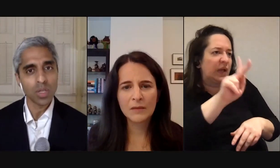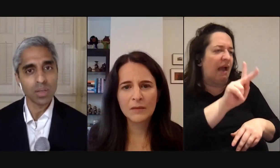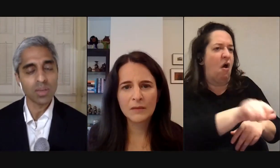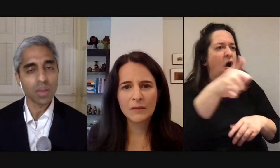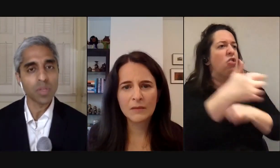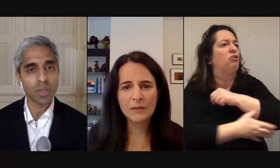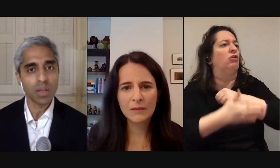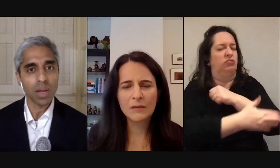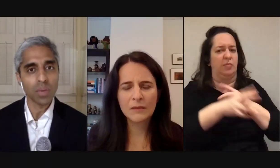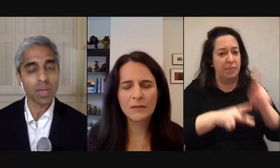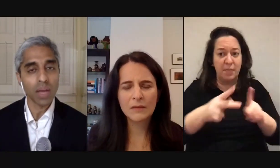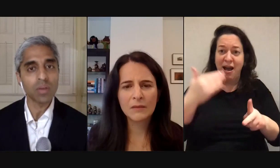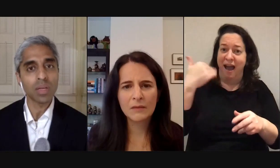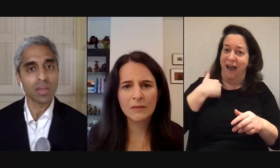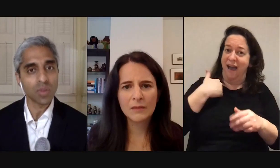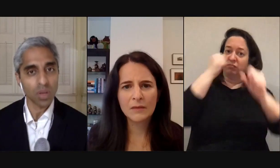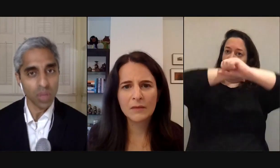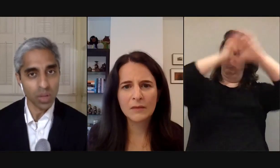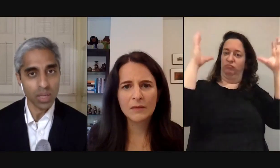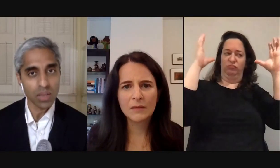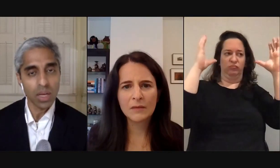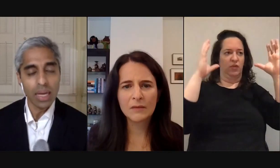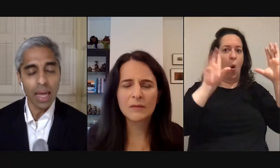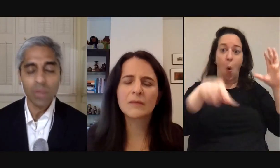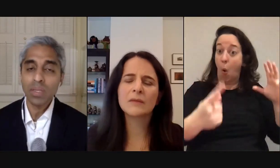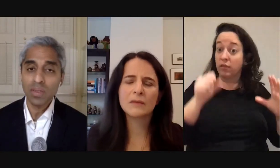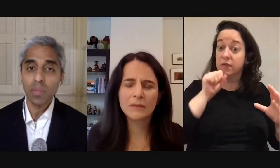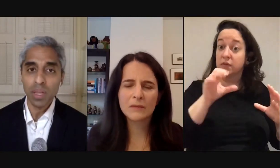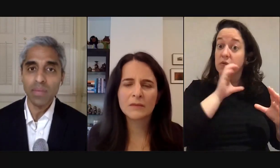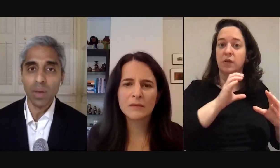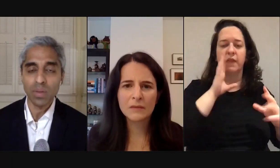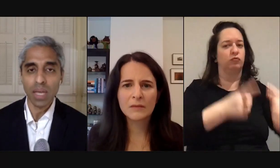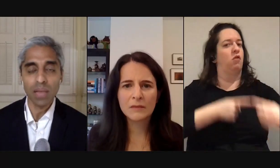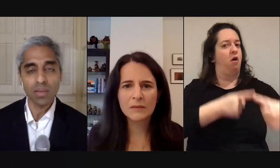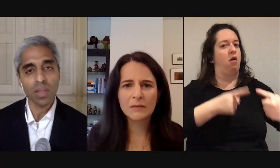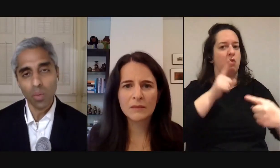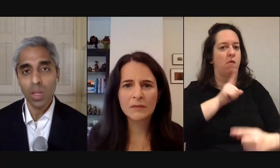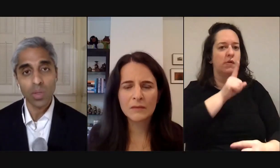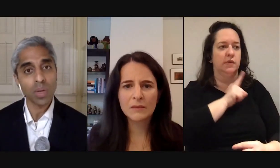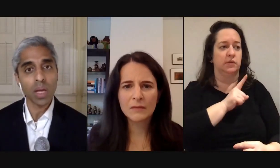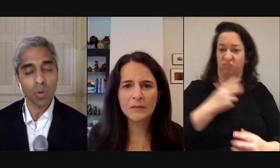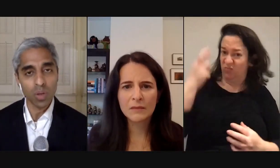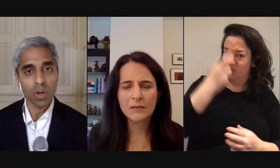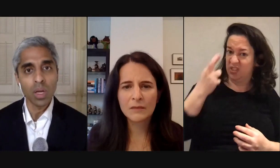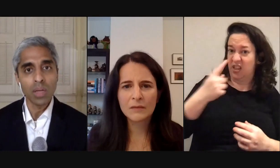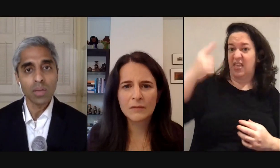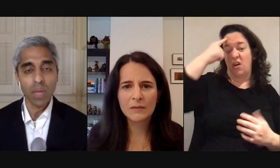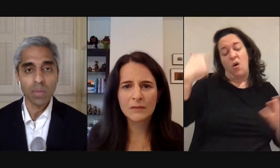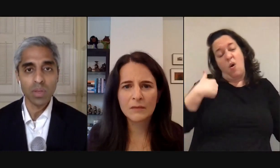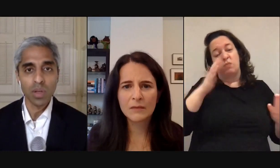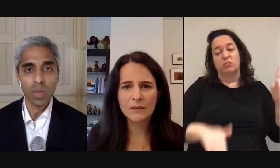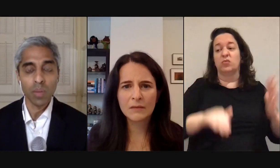notion this assumption that it was the elderly that struggled with loneliness and the reasons they believed that was the case is they thought well you know as we get older